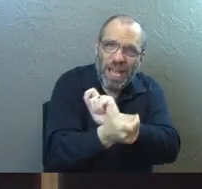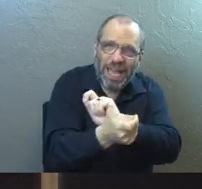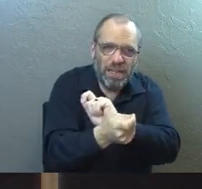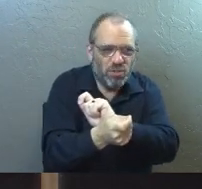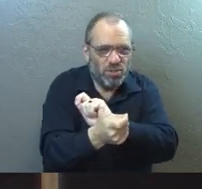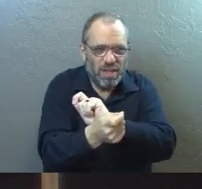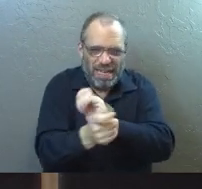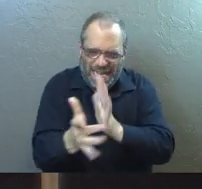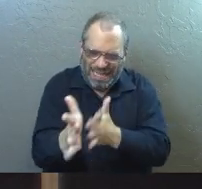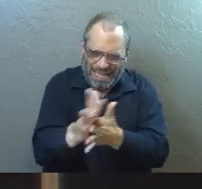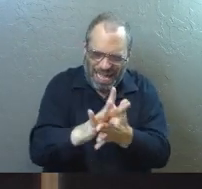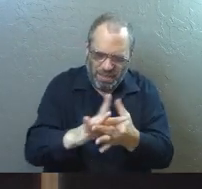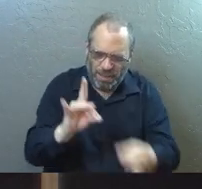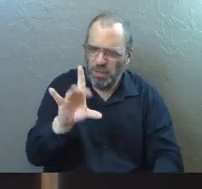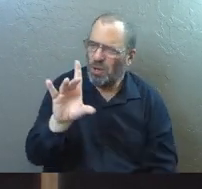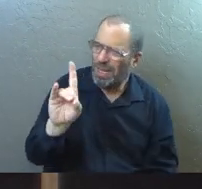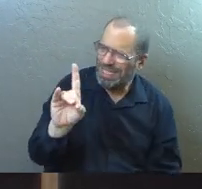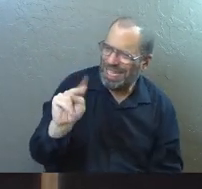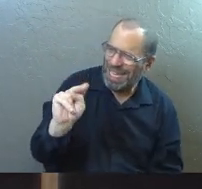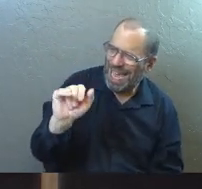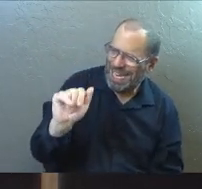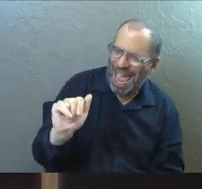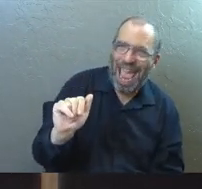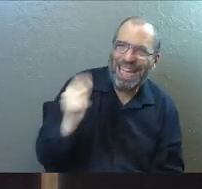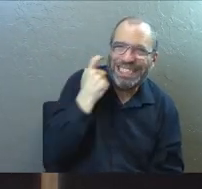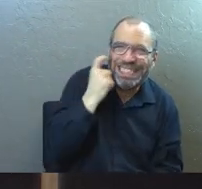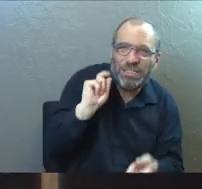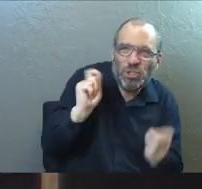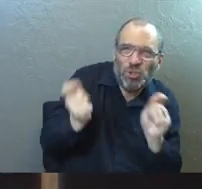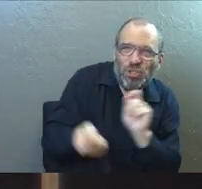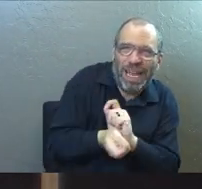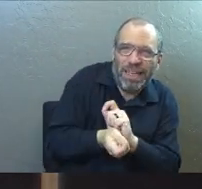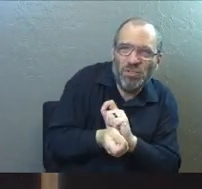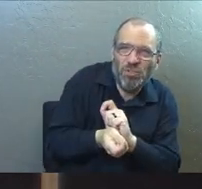fundamental spiritual DNA of your soul. Just changed.